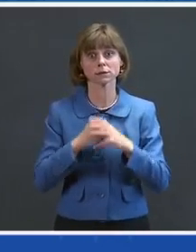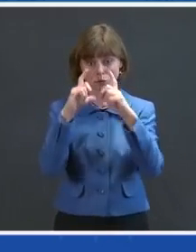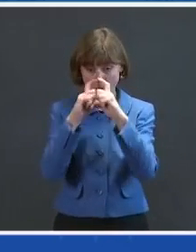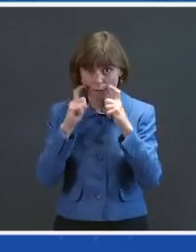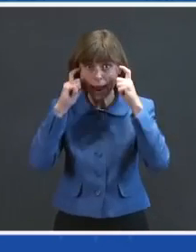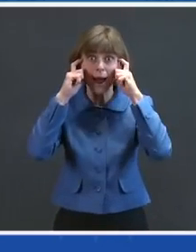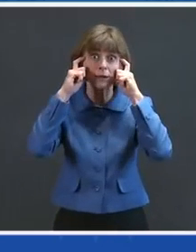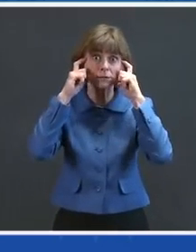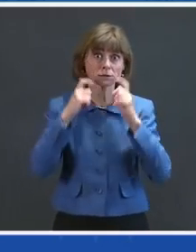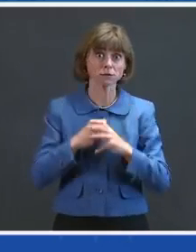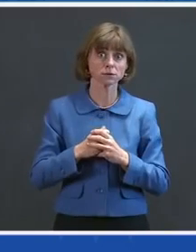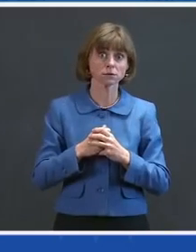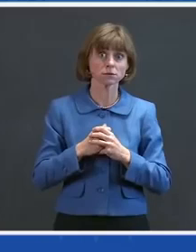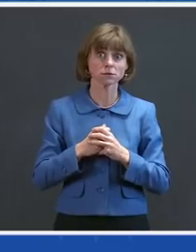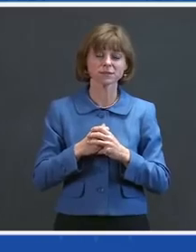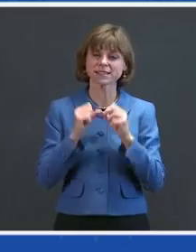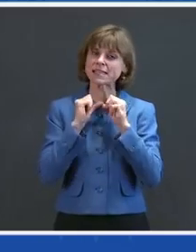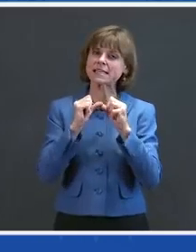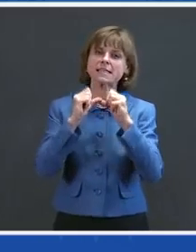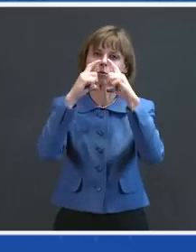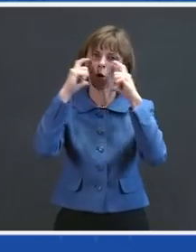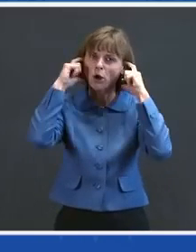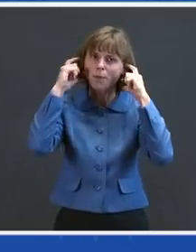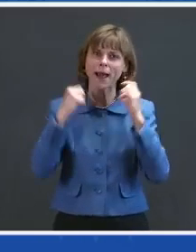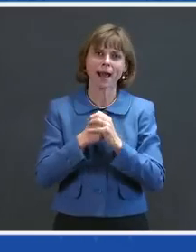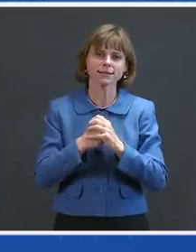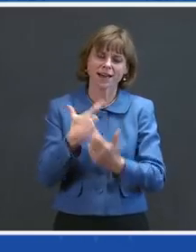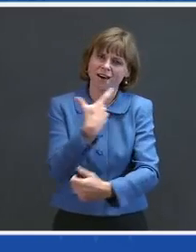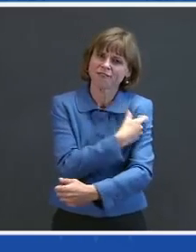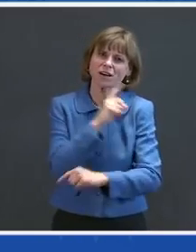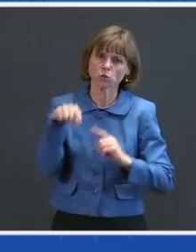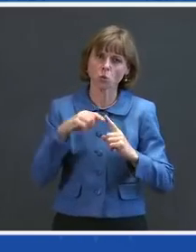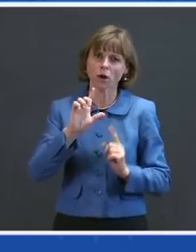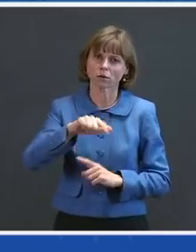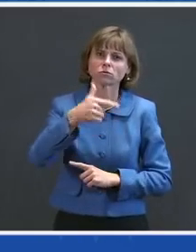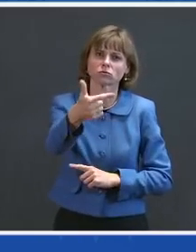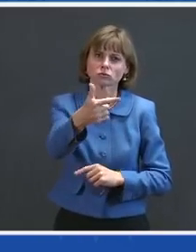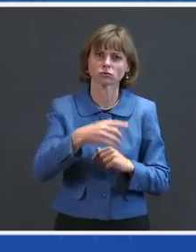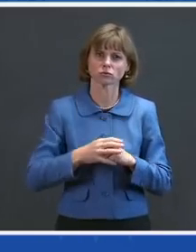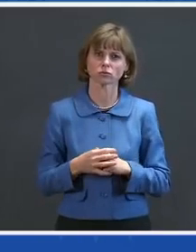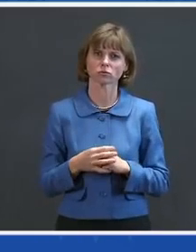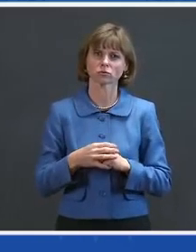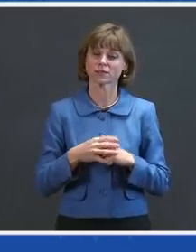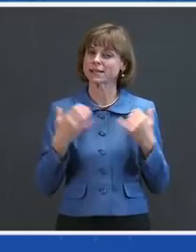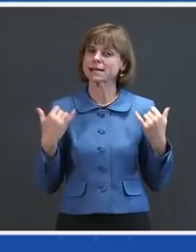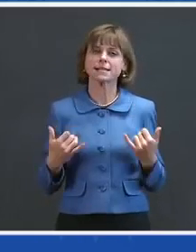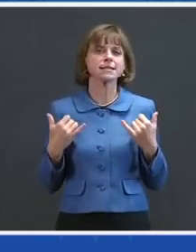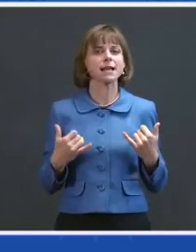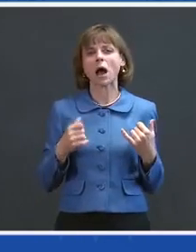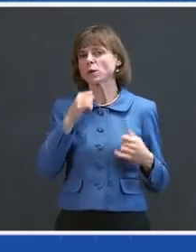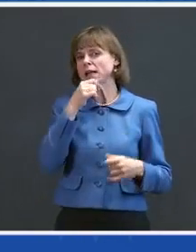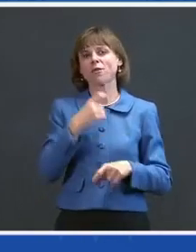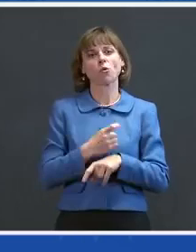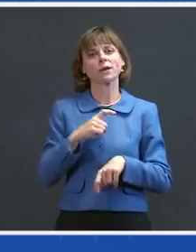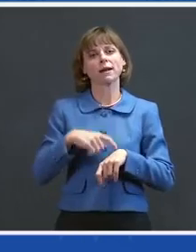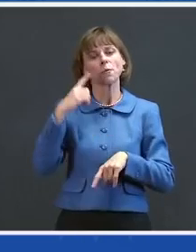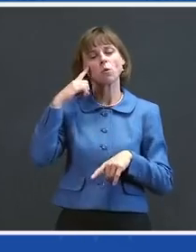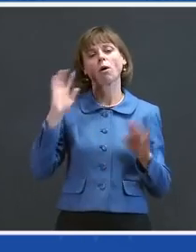masks. Keep wearing them. Get vaccinated when it's your turn. Now is not the time to let up.